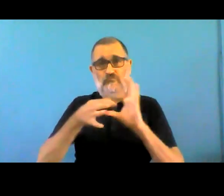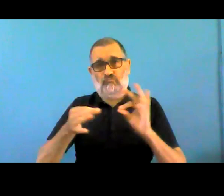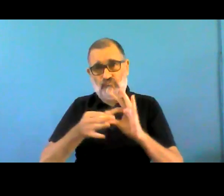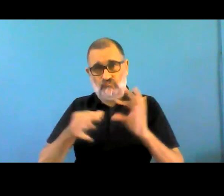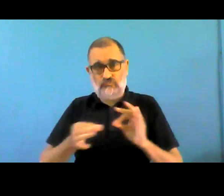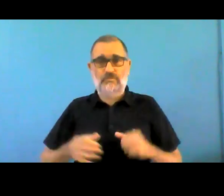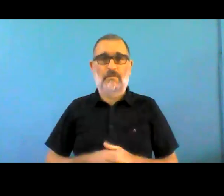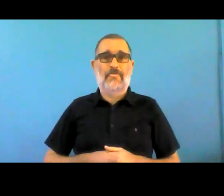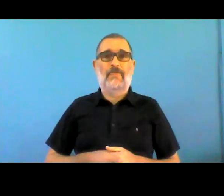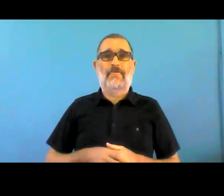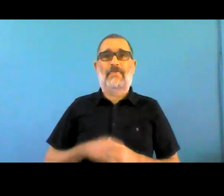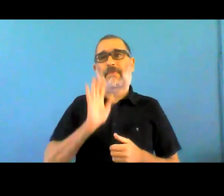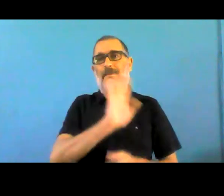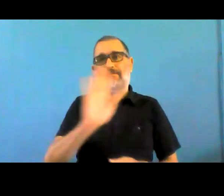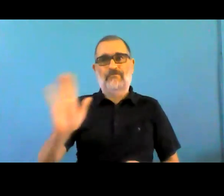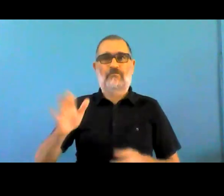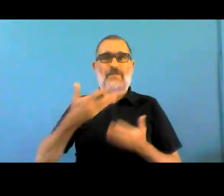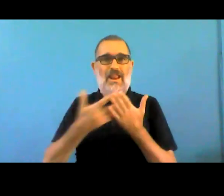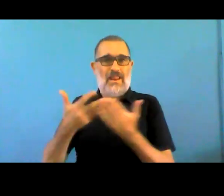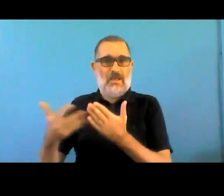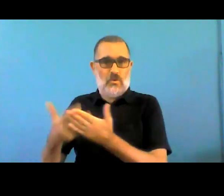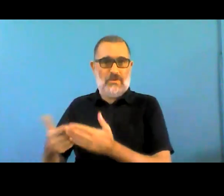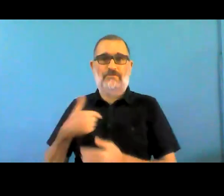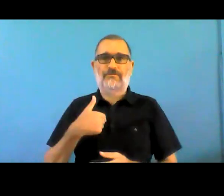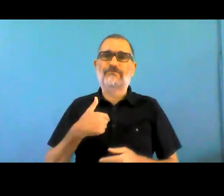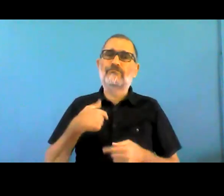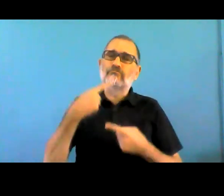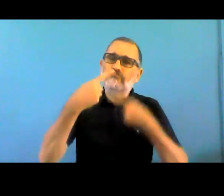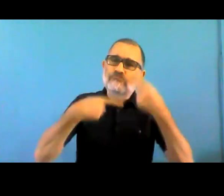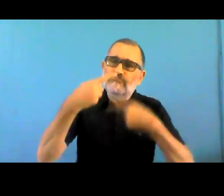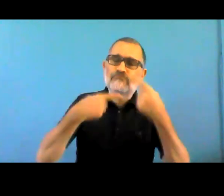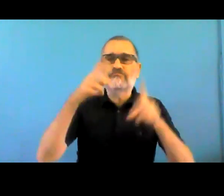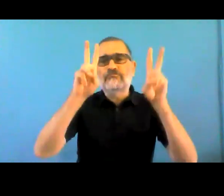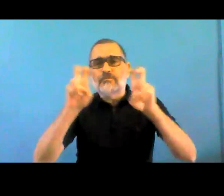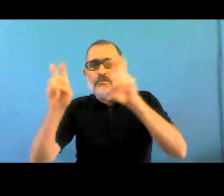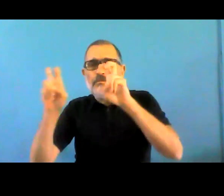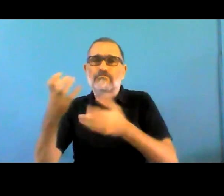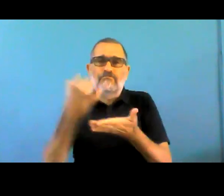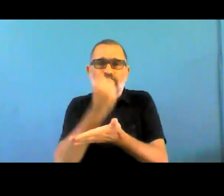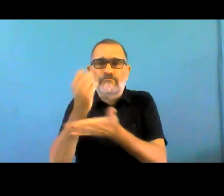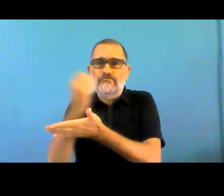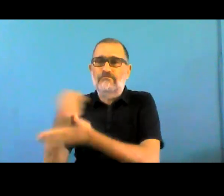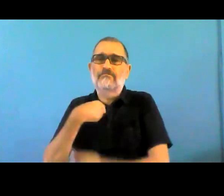uh to tell you how much i enjoyed the presentations about the two countries uh